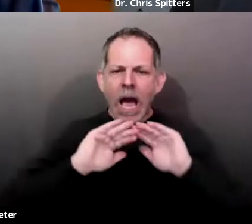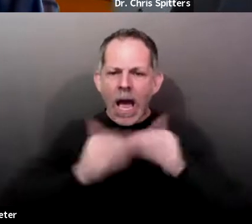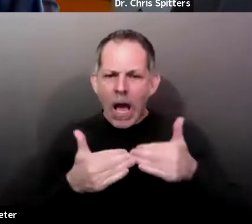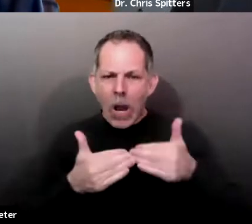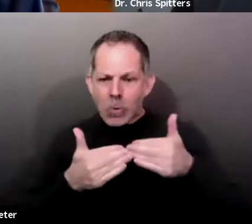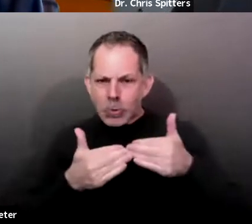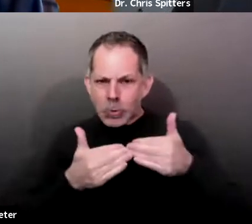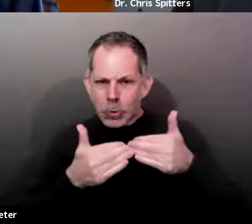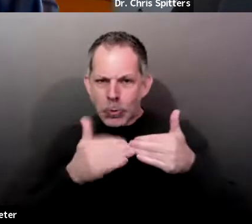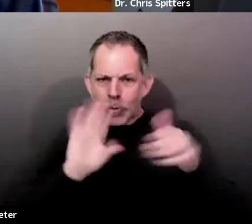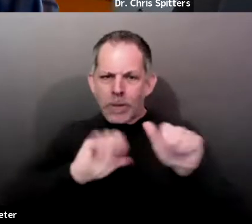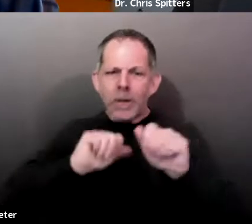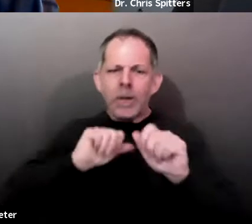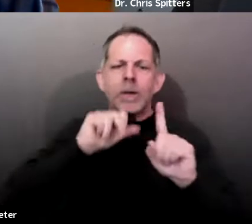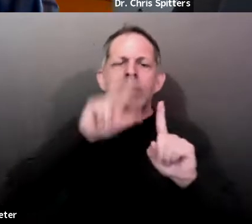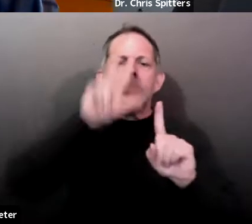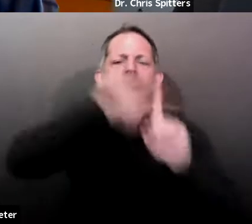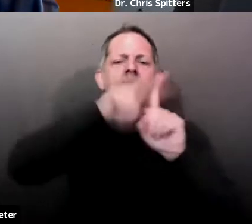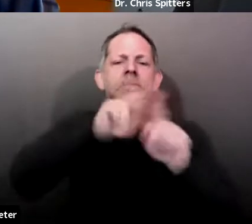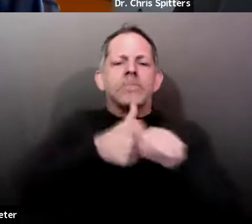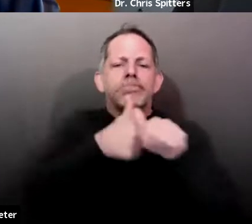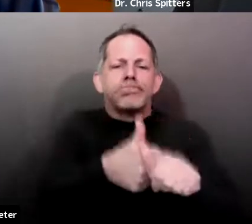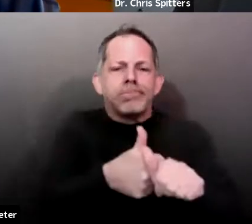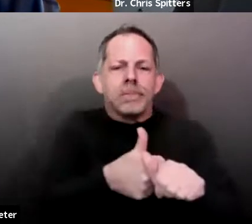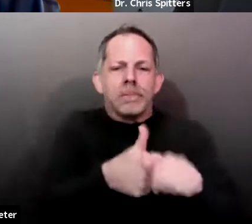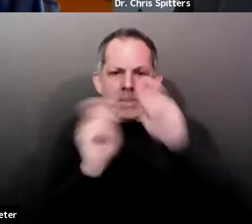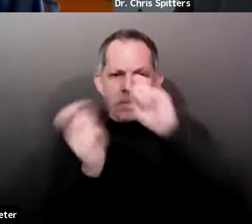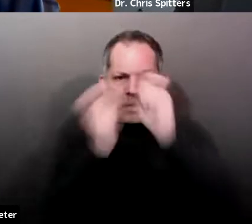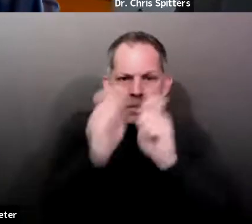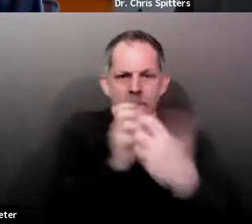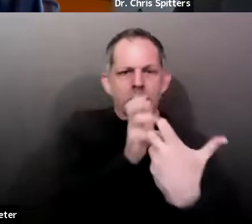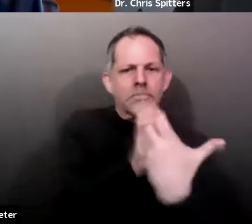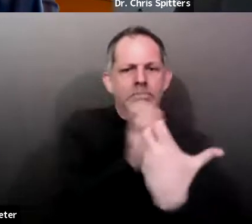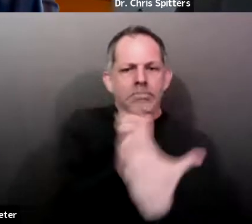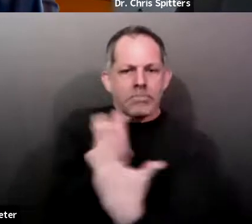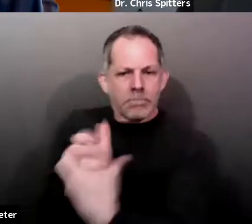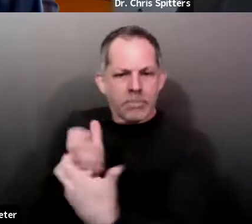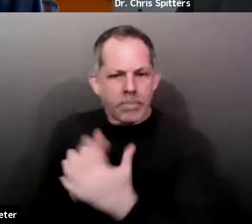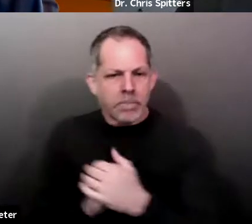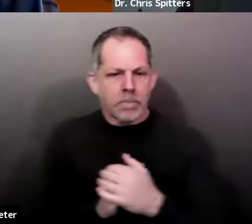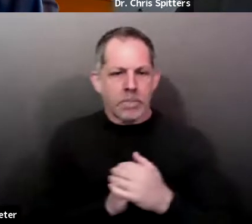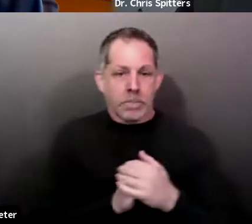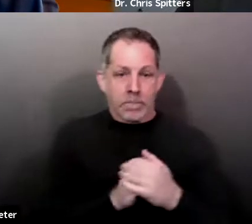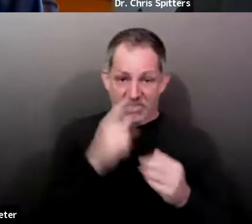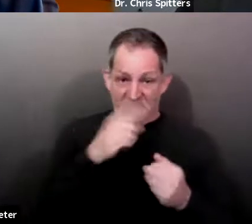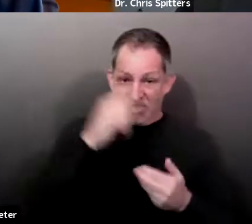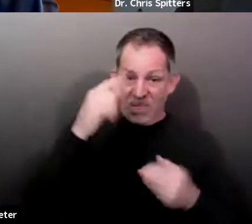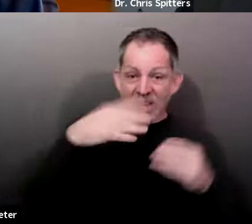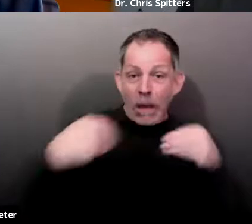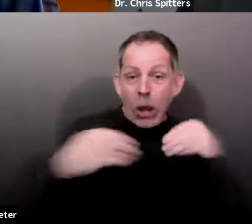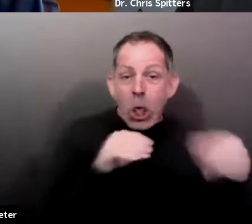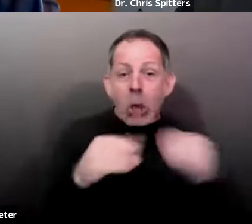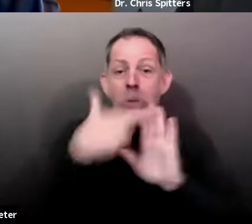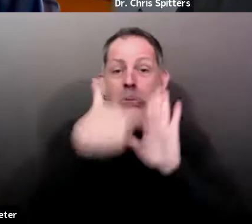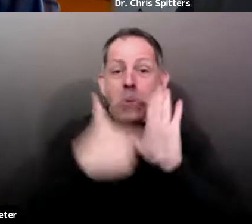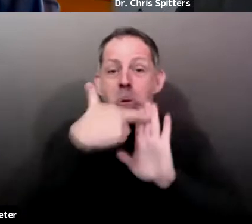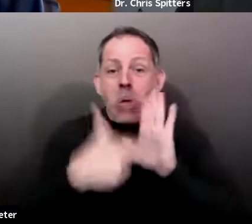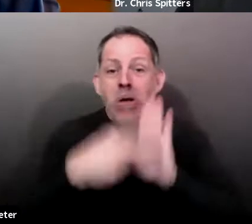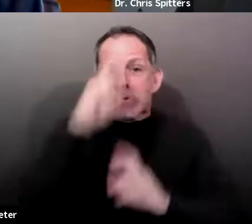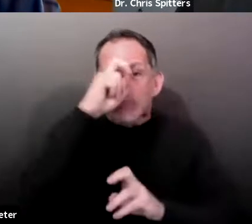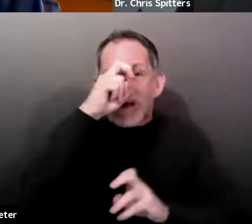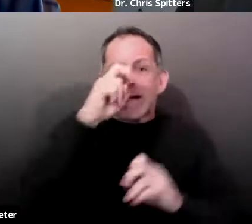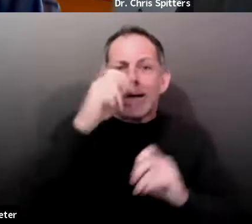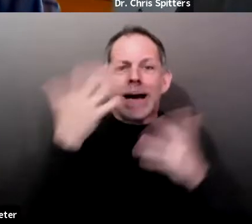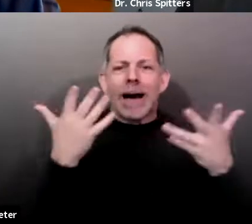it here. Uh, we can always be more strict, but not less strict than the state on these types of things. Uh, but I have heard no